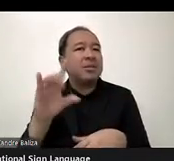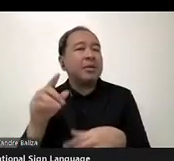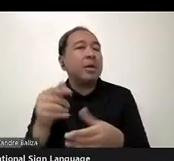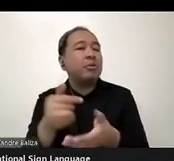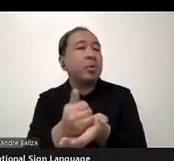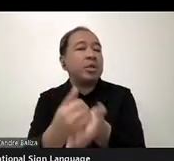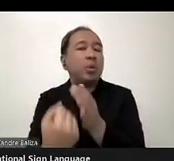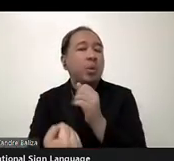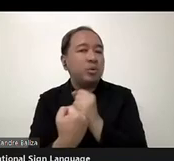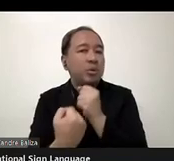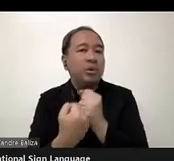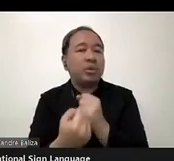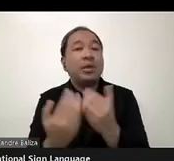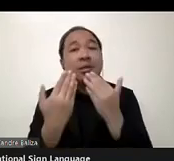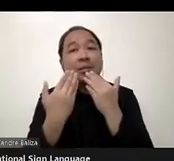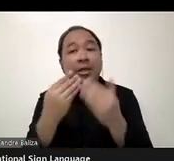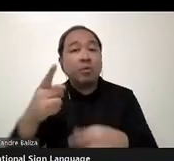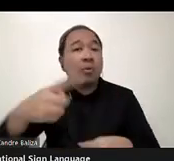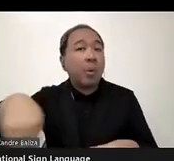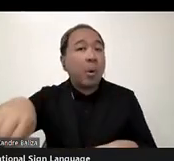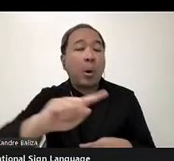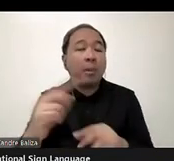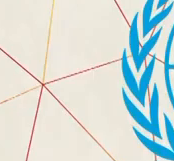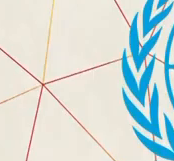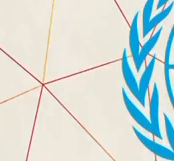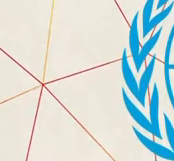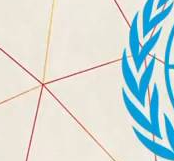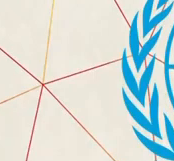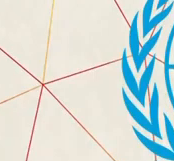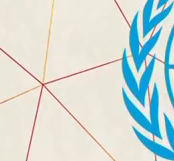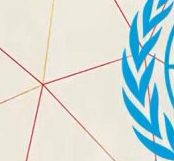everyone, for coming. Thank you